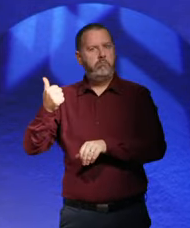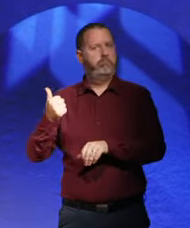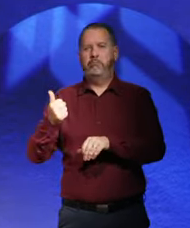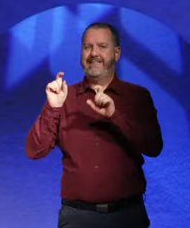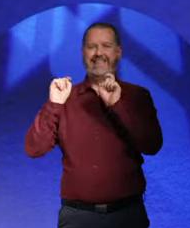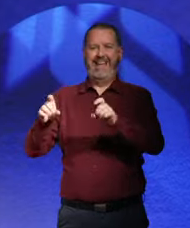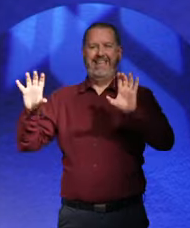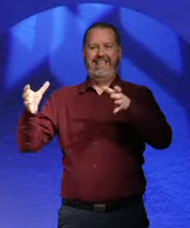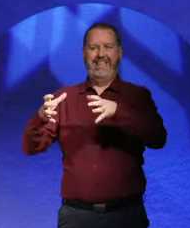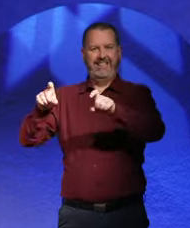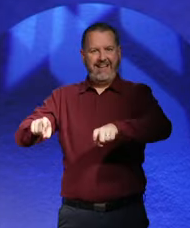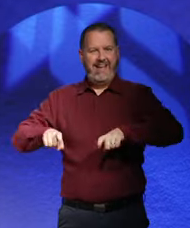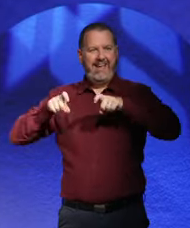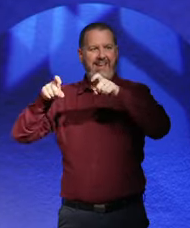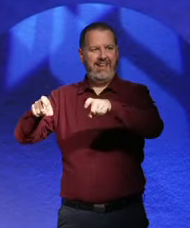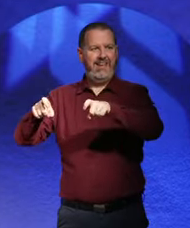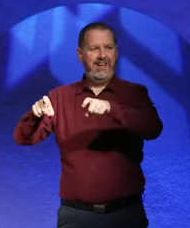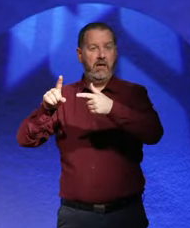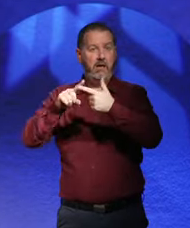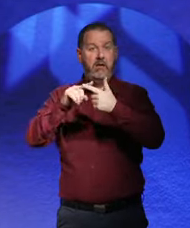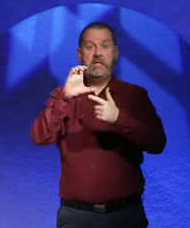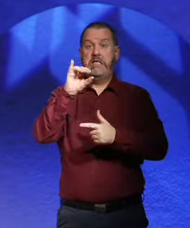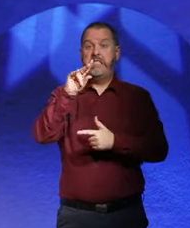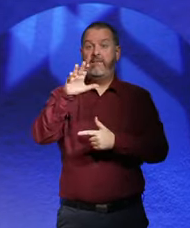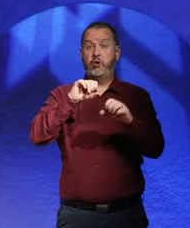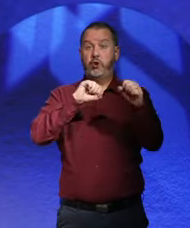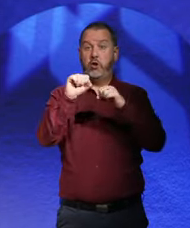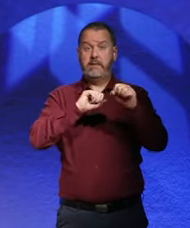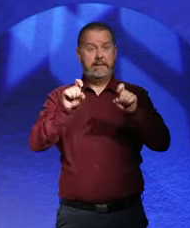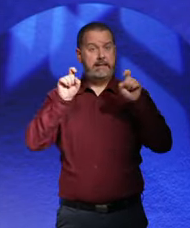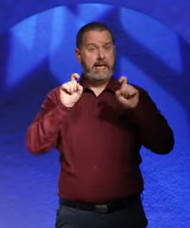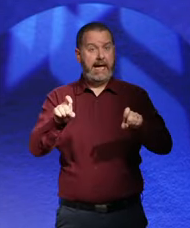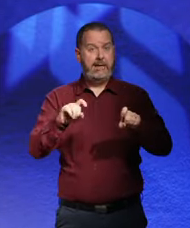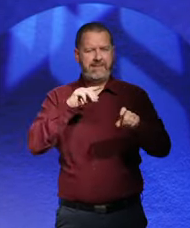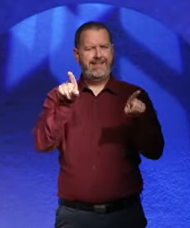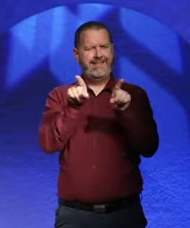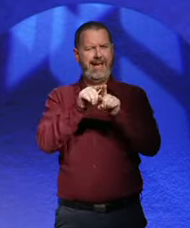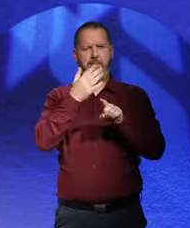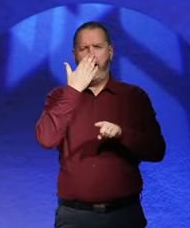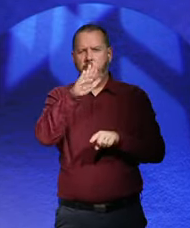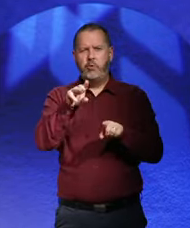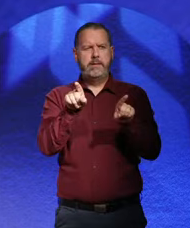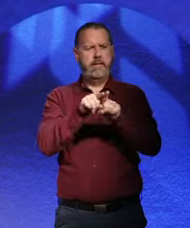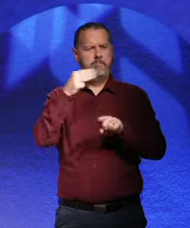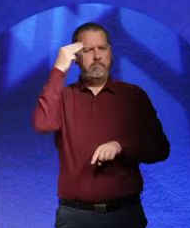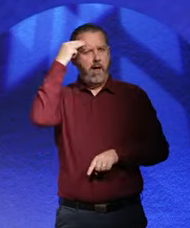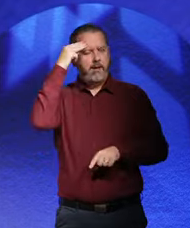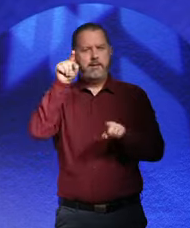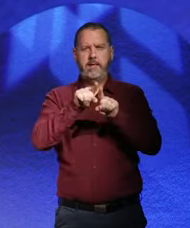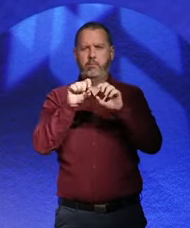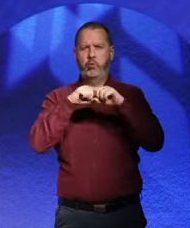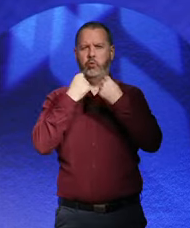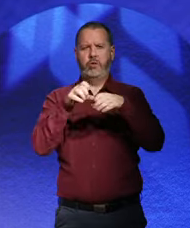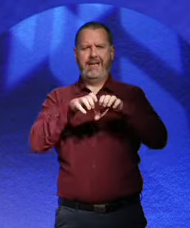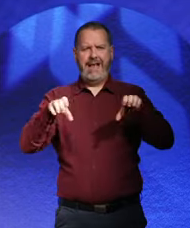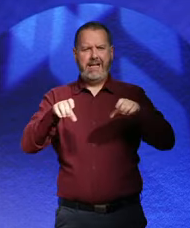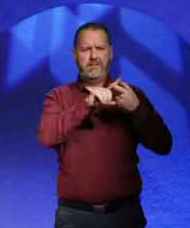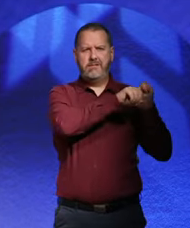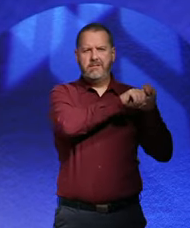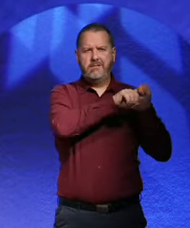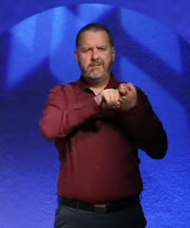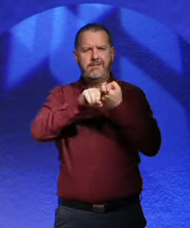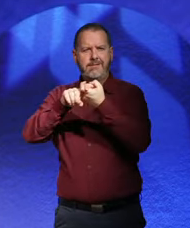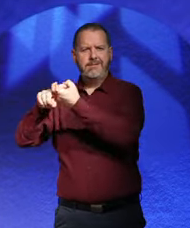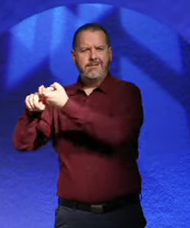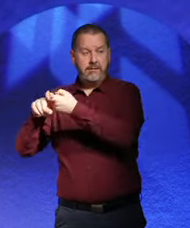bureaucracy stayed the same. They were of the same mindset and the same social class as the people who ruled